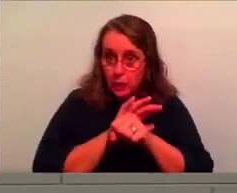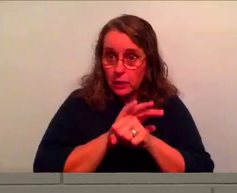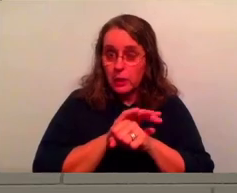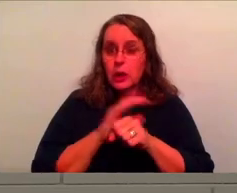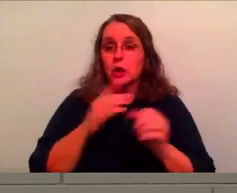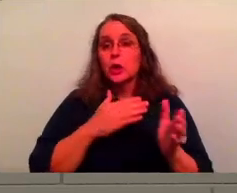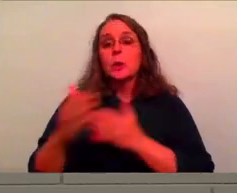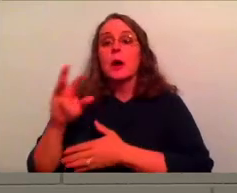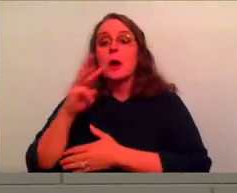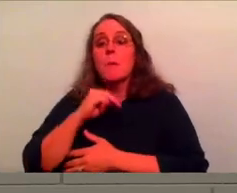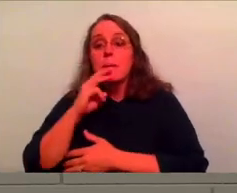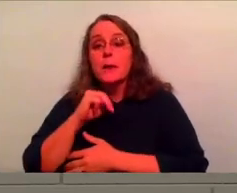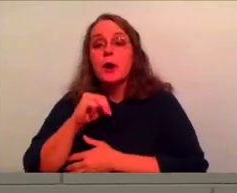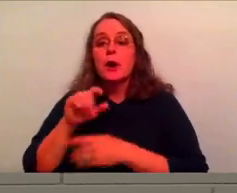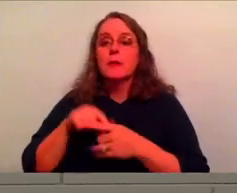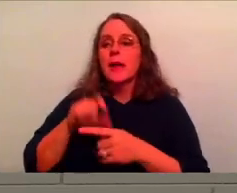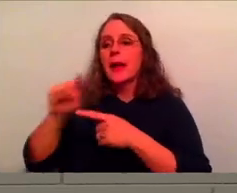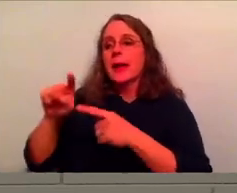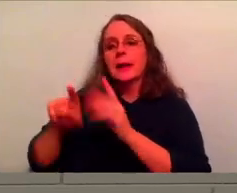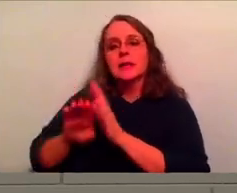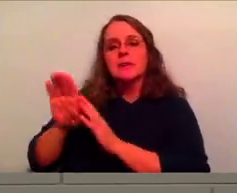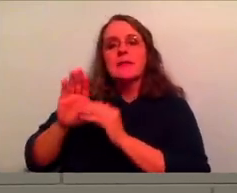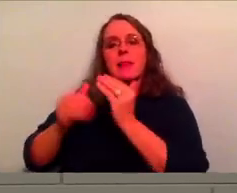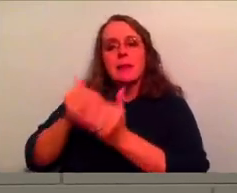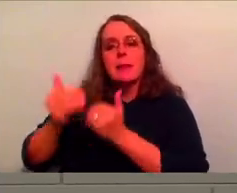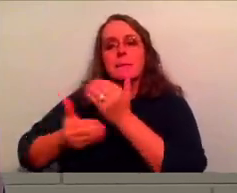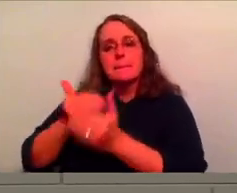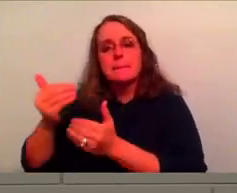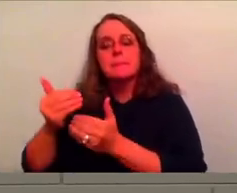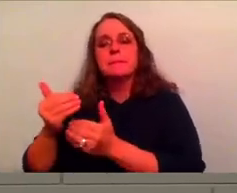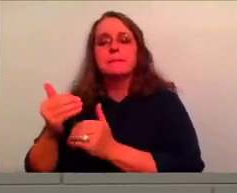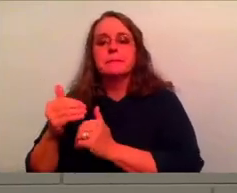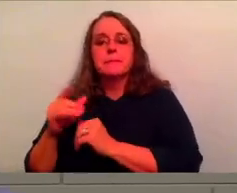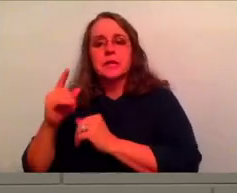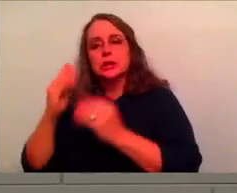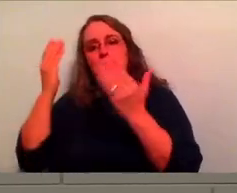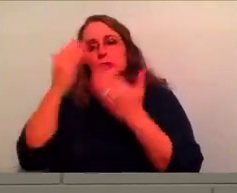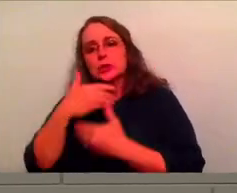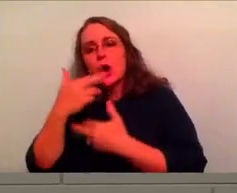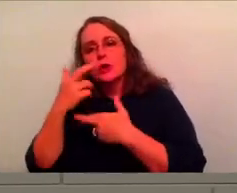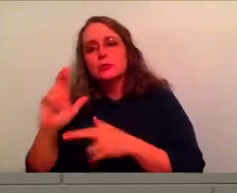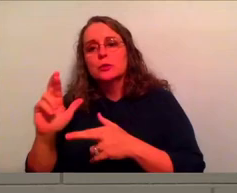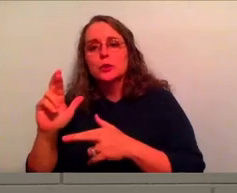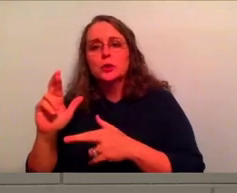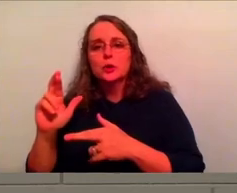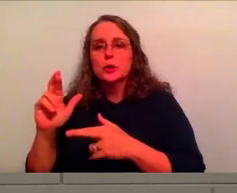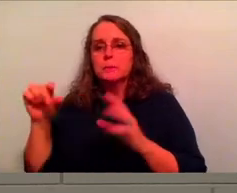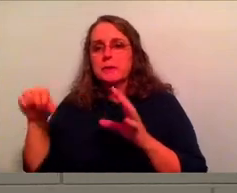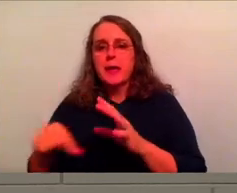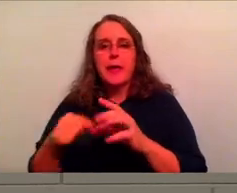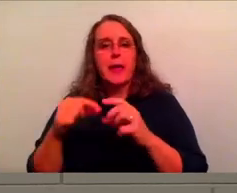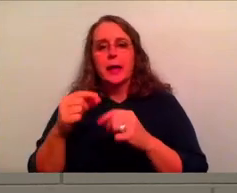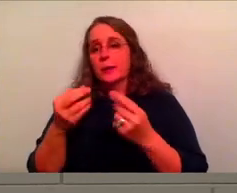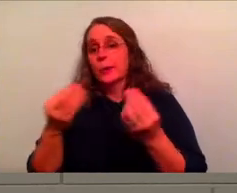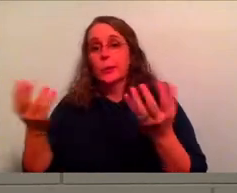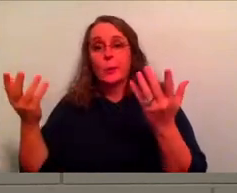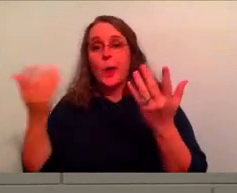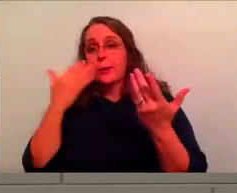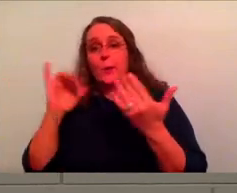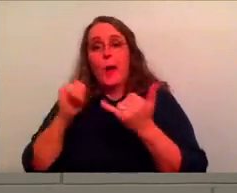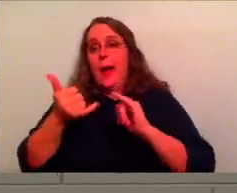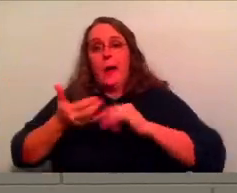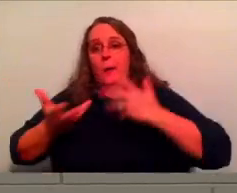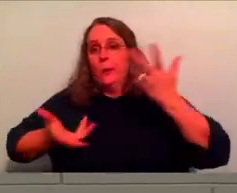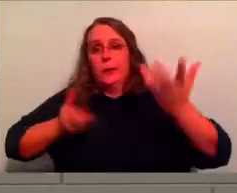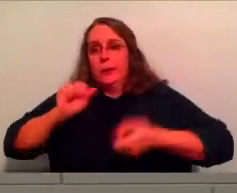get it developed. And in the development process, there's this, there's dark room and they take the thing and they do the thing. And I don't know how the process